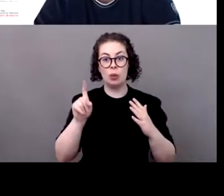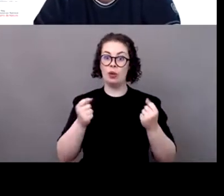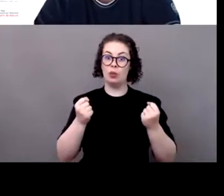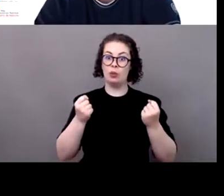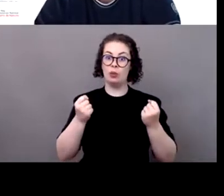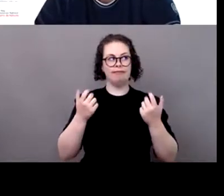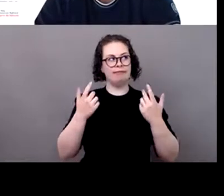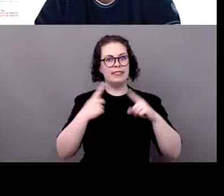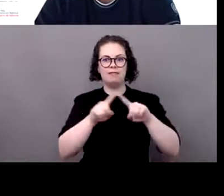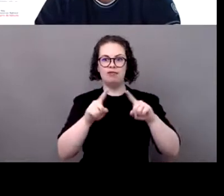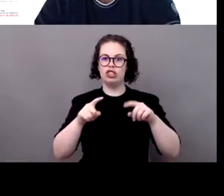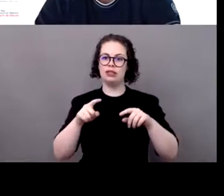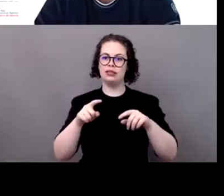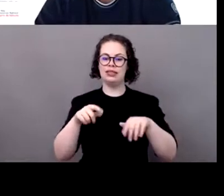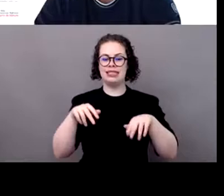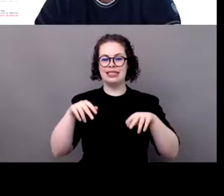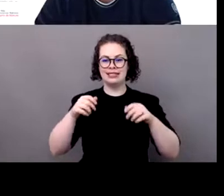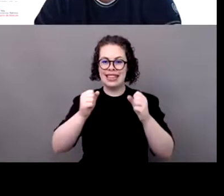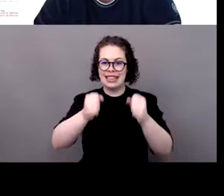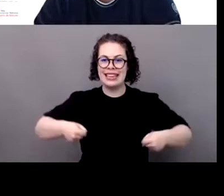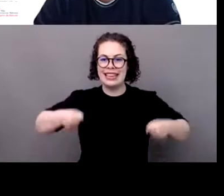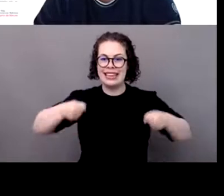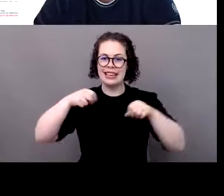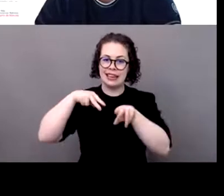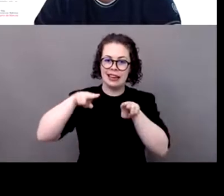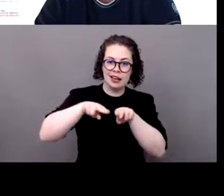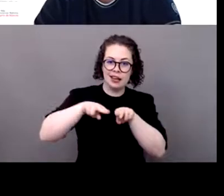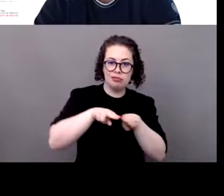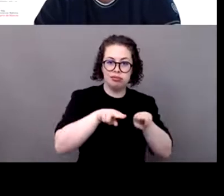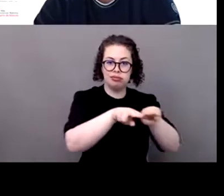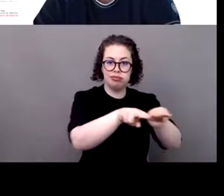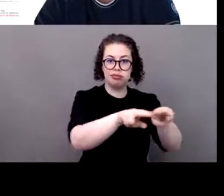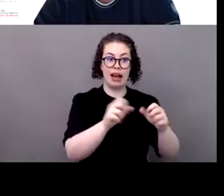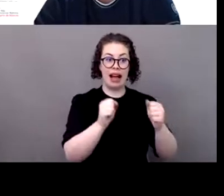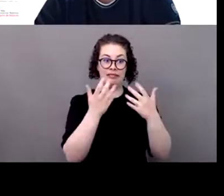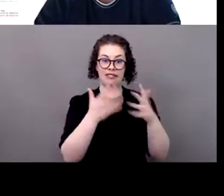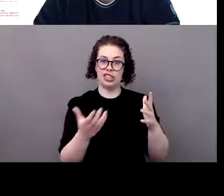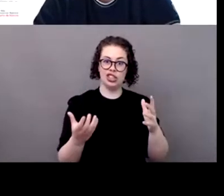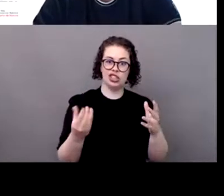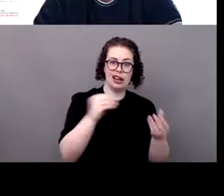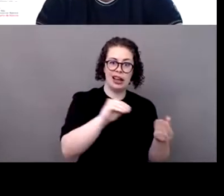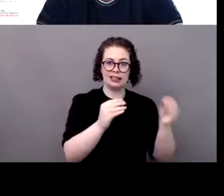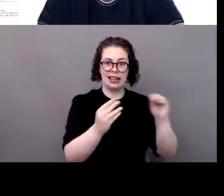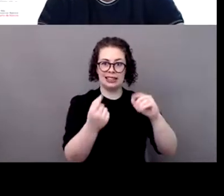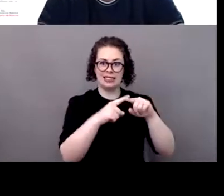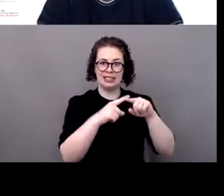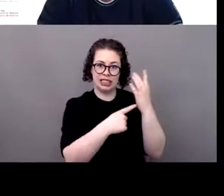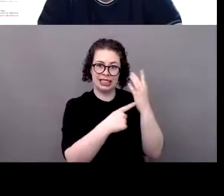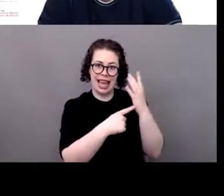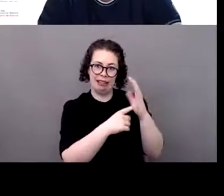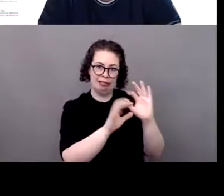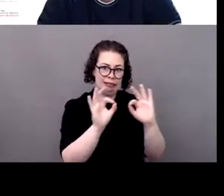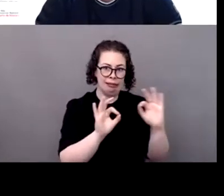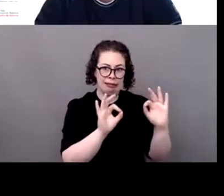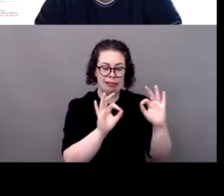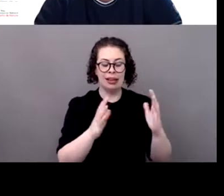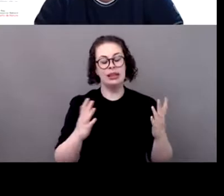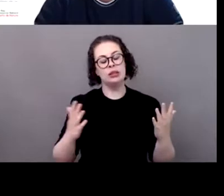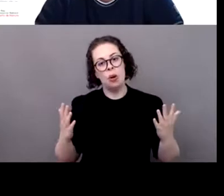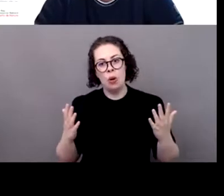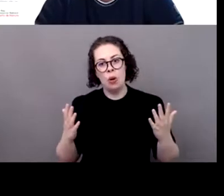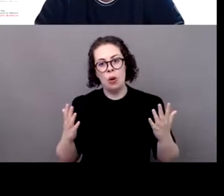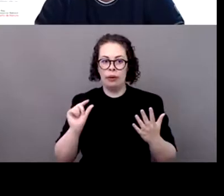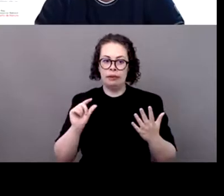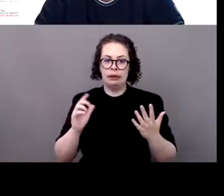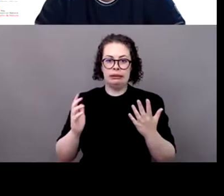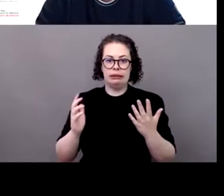So we also work very hard to try to introduce mobility concepts. And I think the European Union with the new Green Deal and